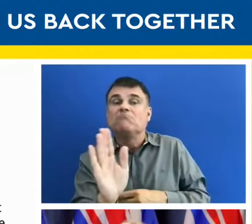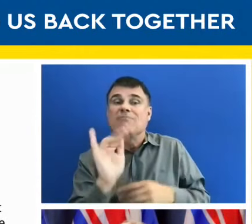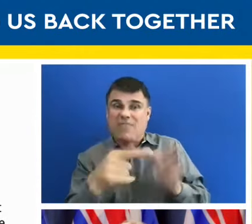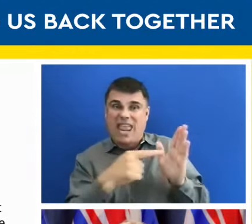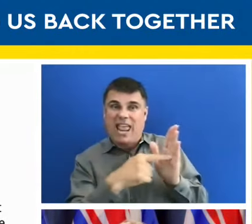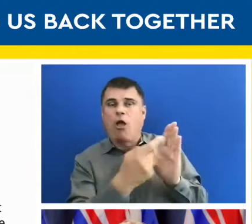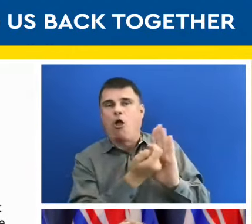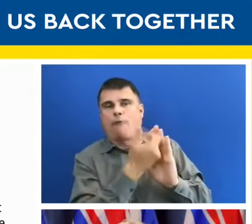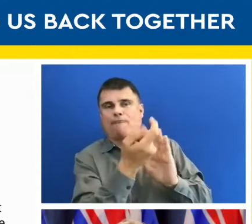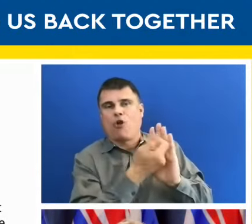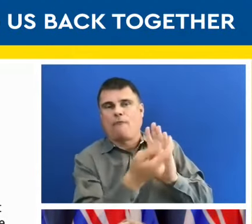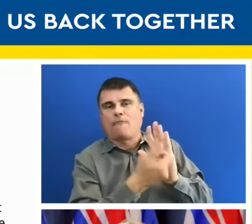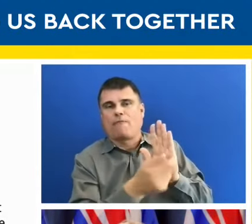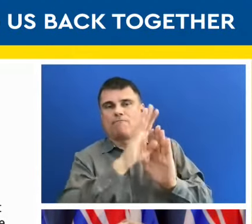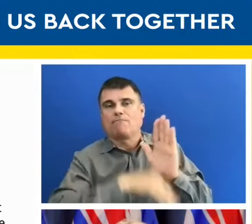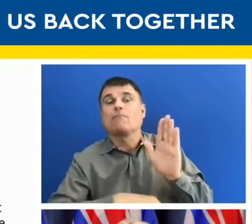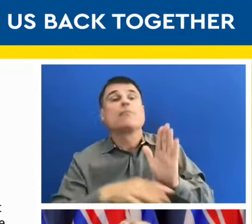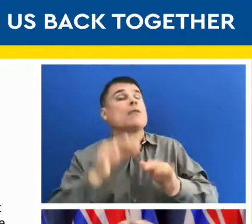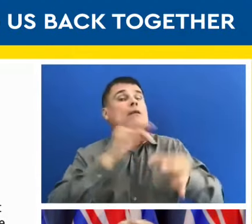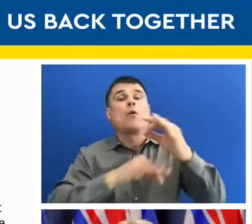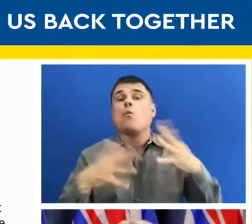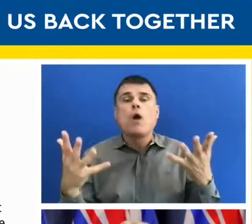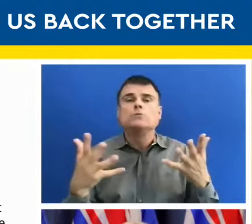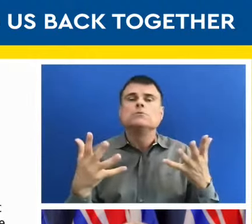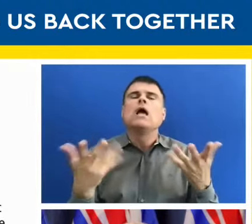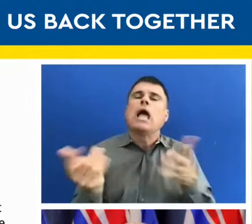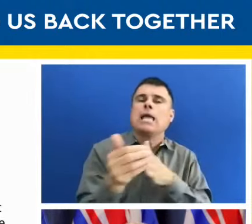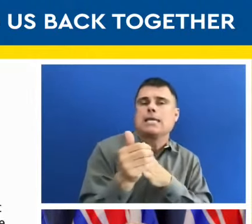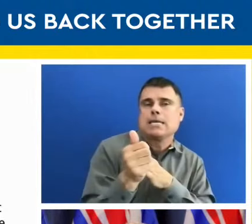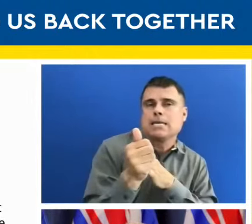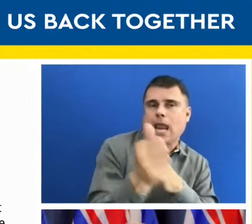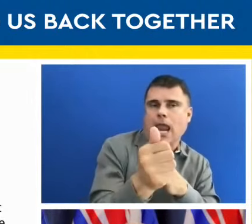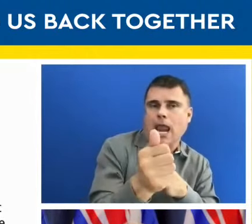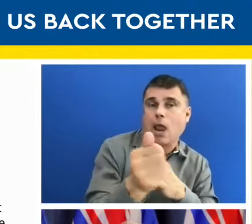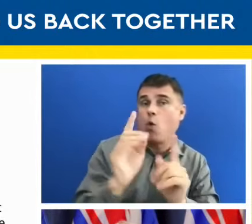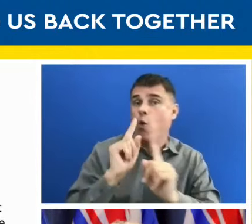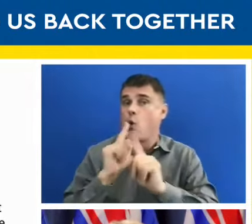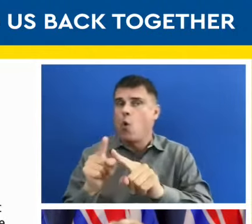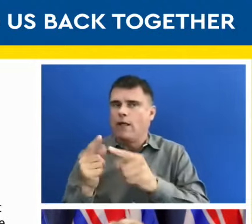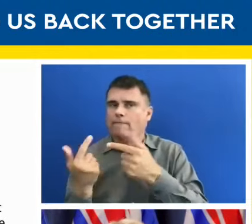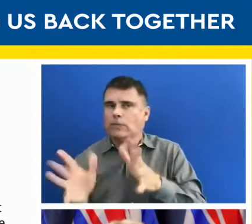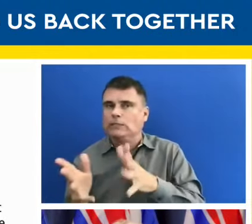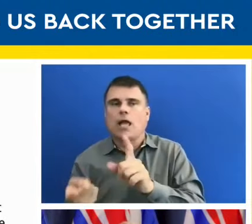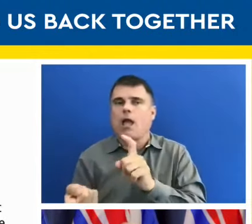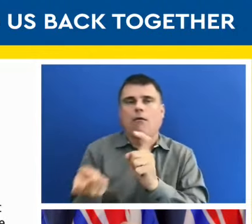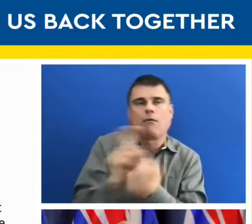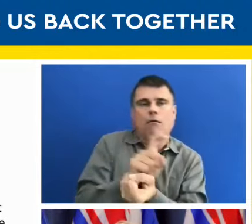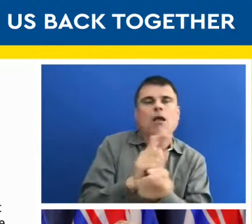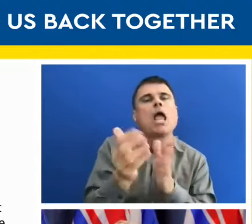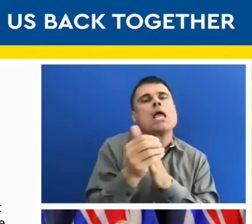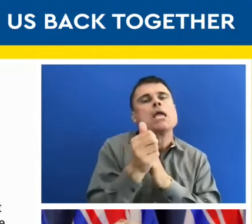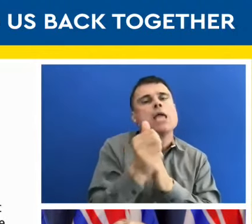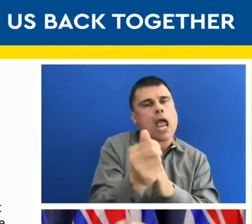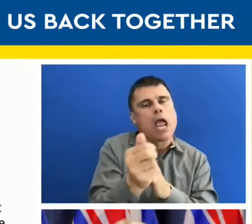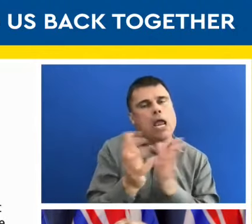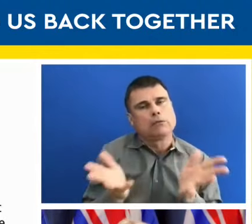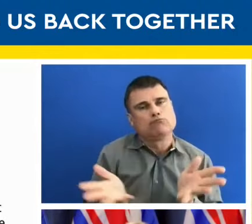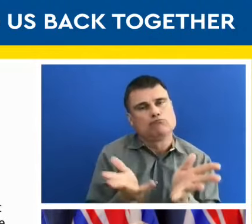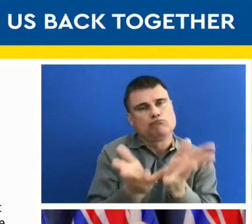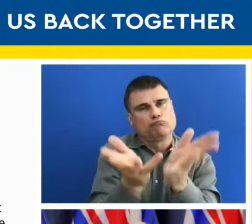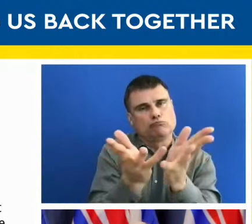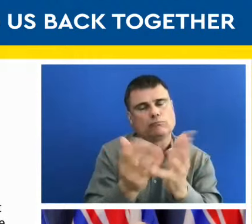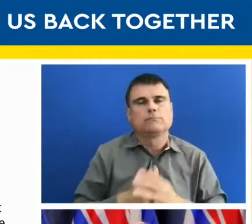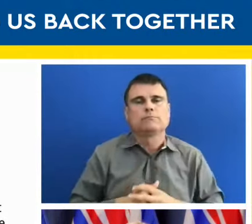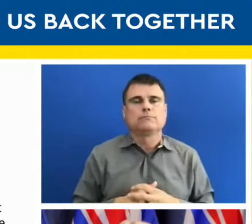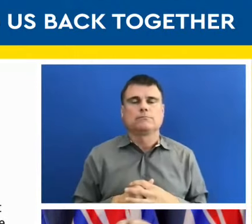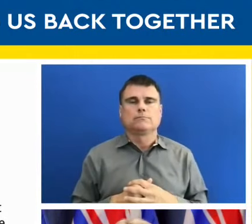live our lives as we move through this next step. And we next step in the reopening. So that means targeted restrictions, restrictions